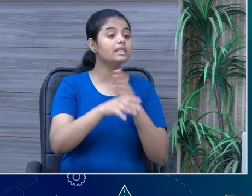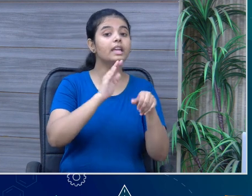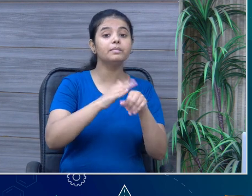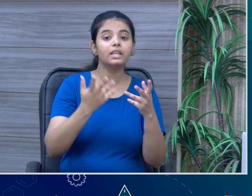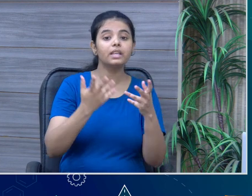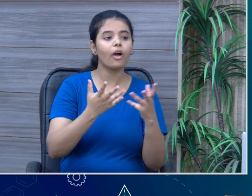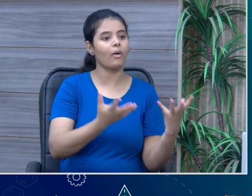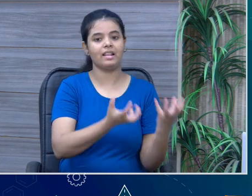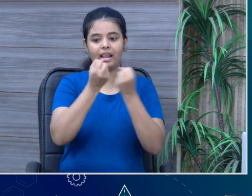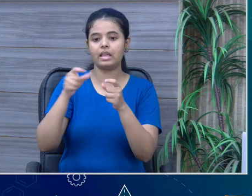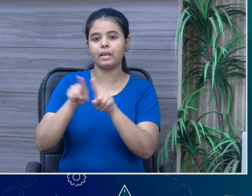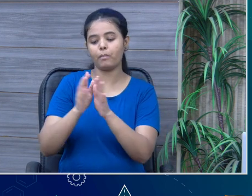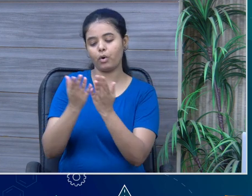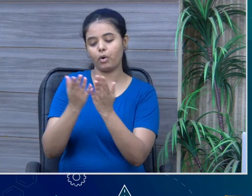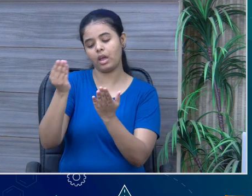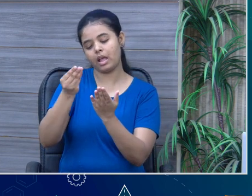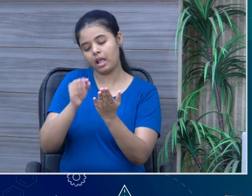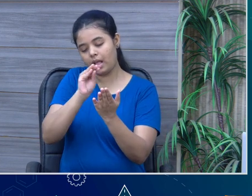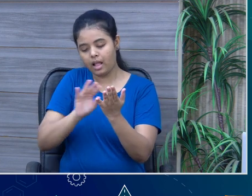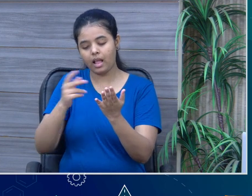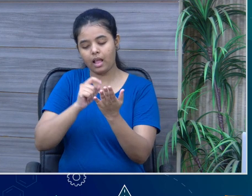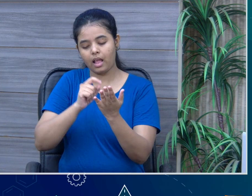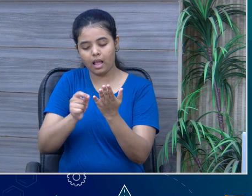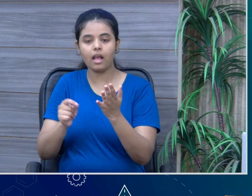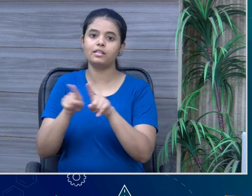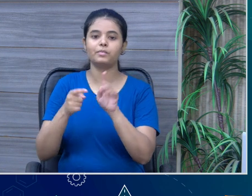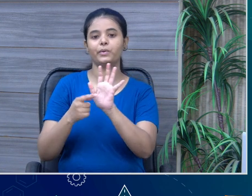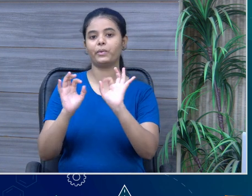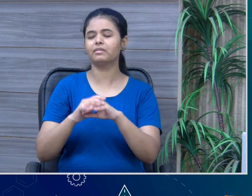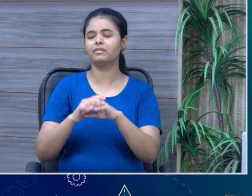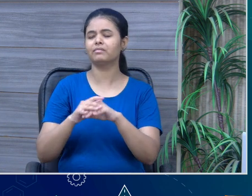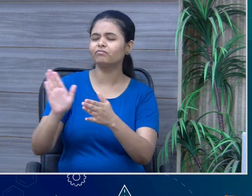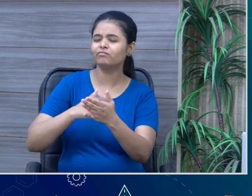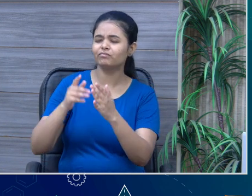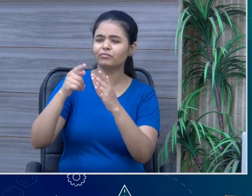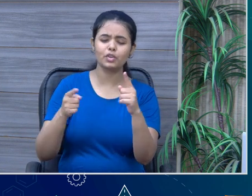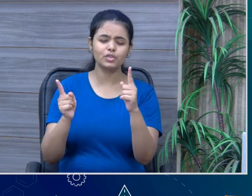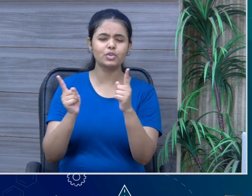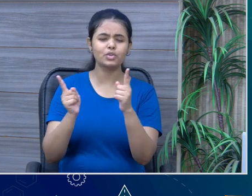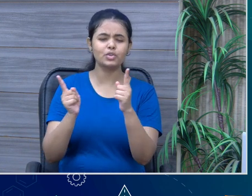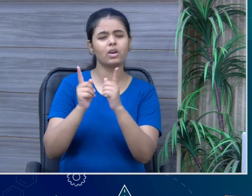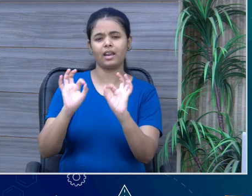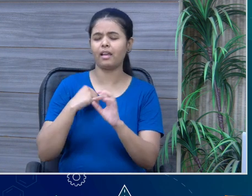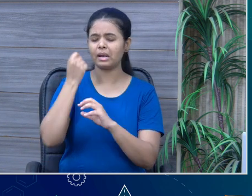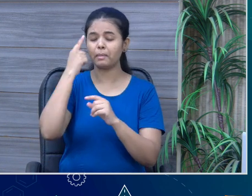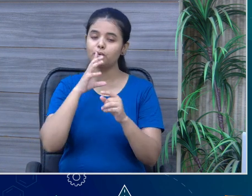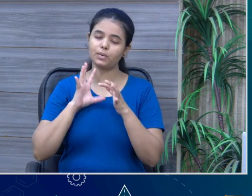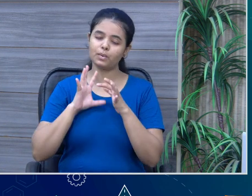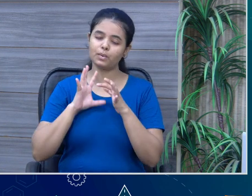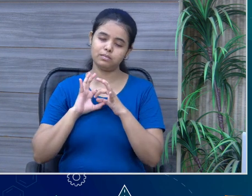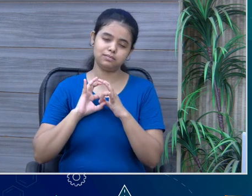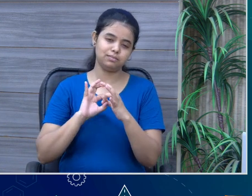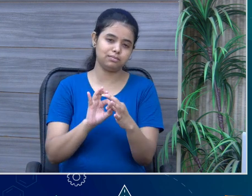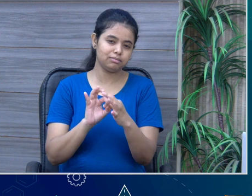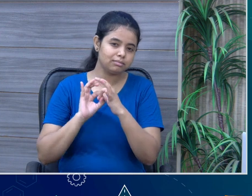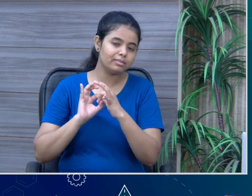So, in the story, is a very small poem, ma'am. But there is a story, there is a connection we can feel in the poem